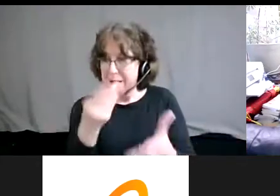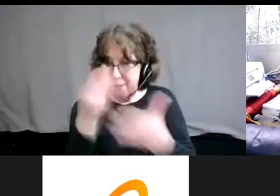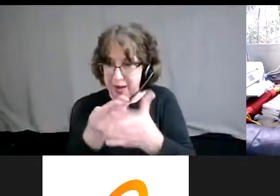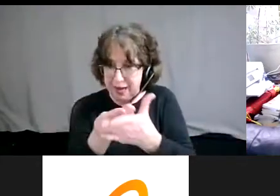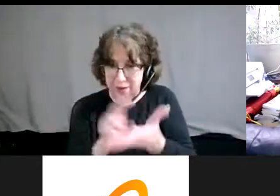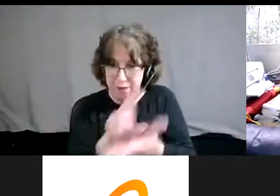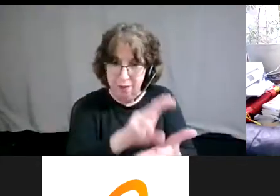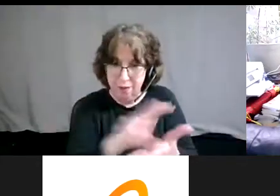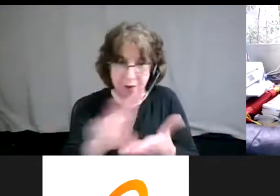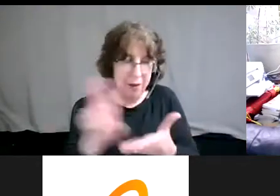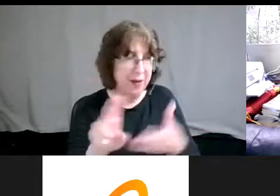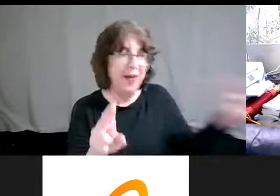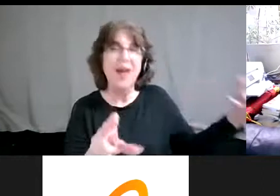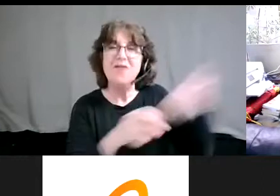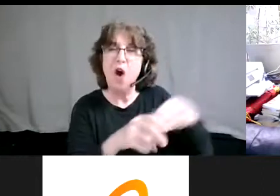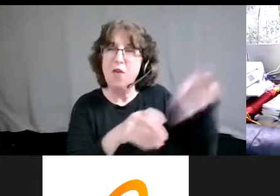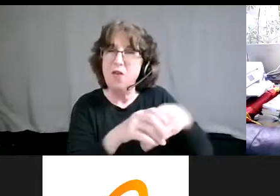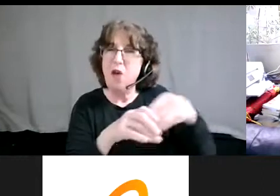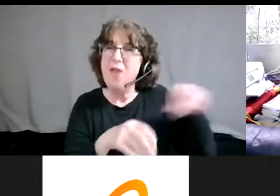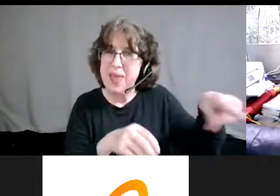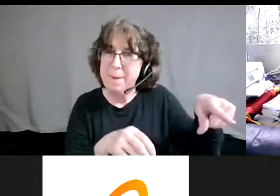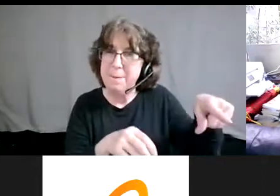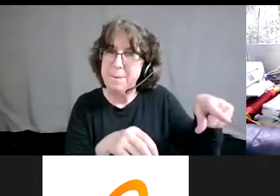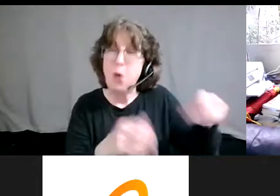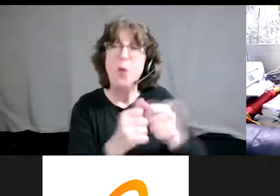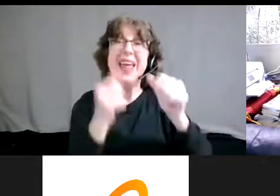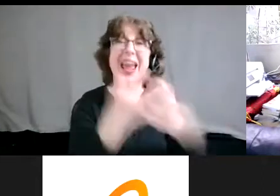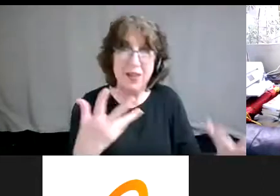everything, but especially in terms of the pandemic.